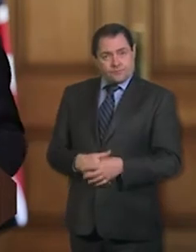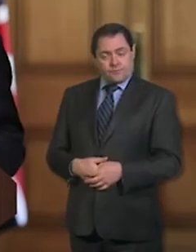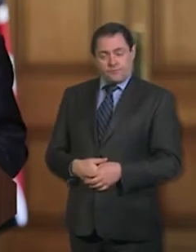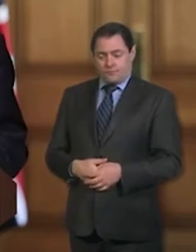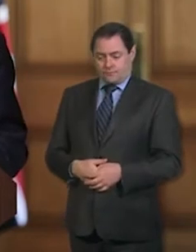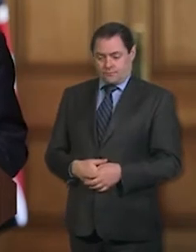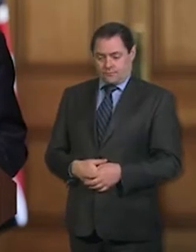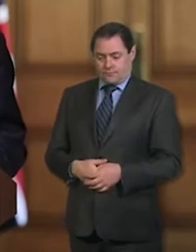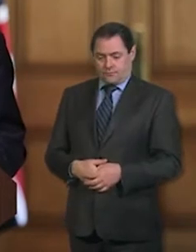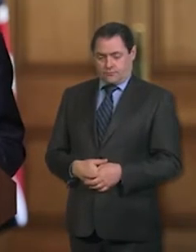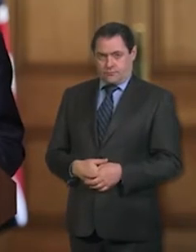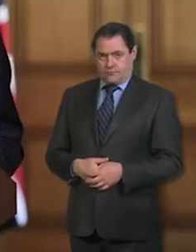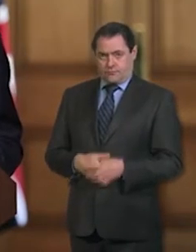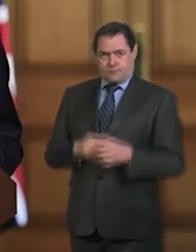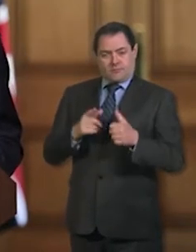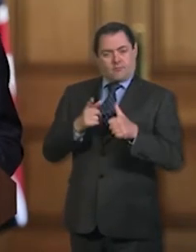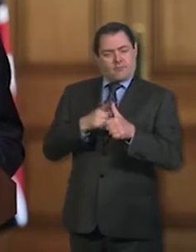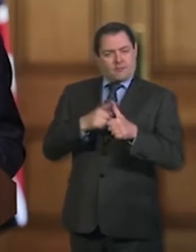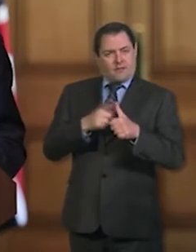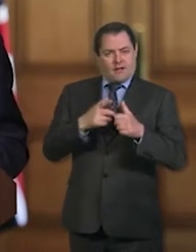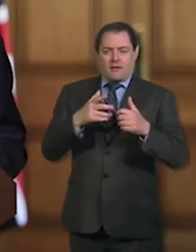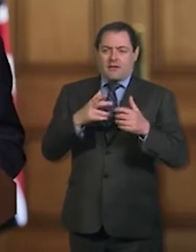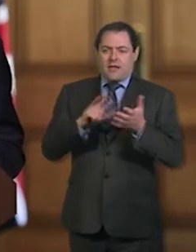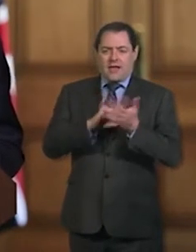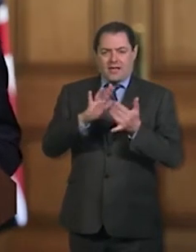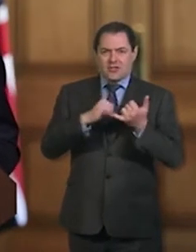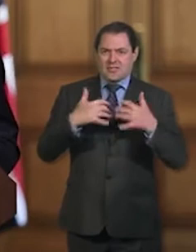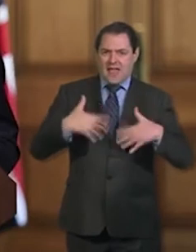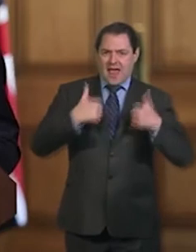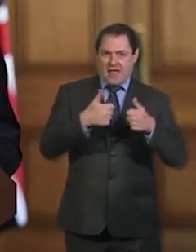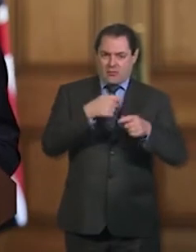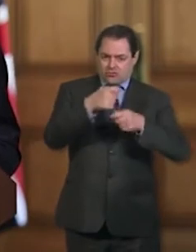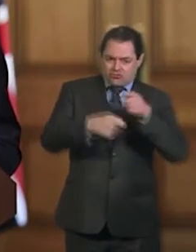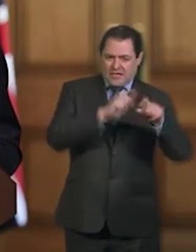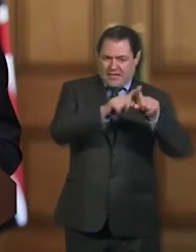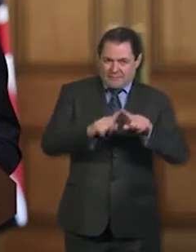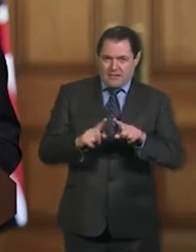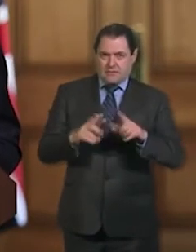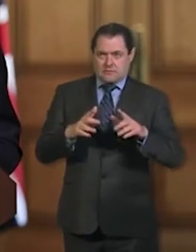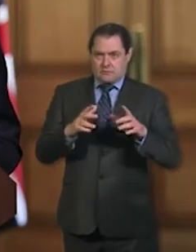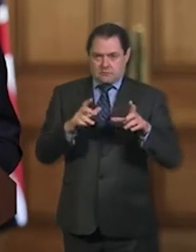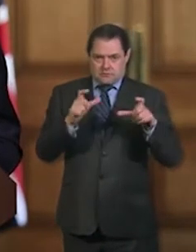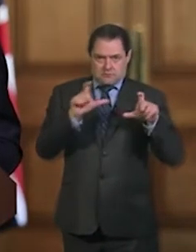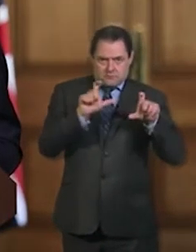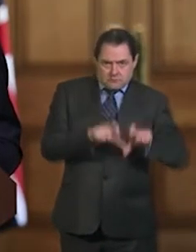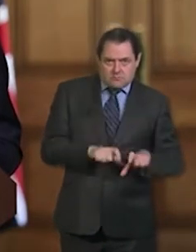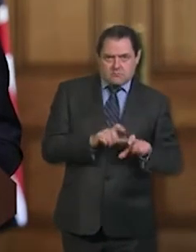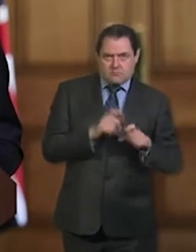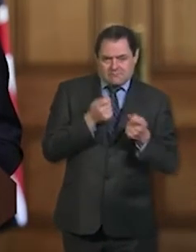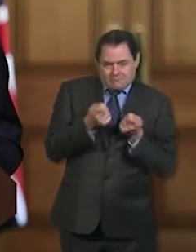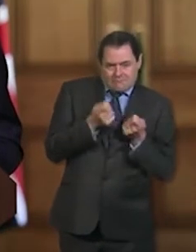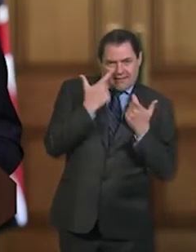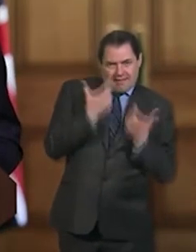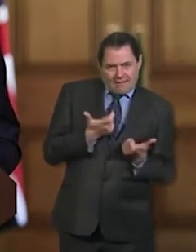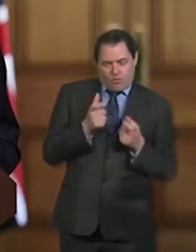response, we take very seriously the economic response, especially towards those who are